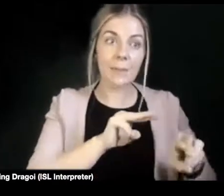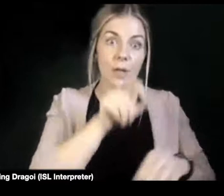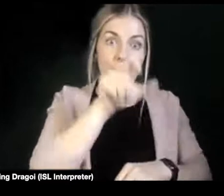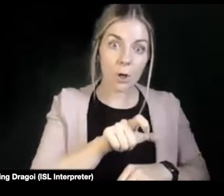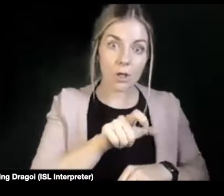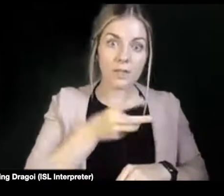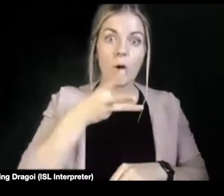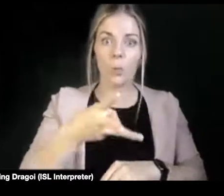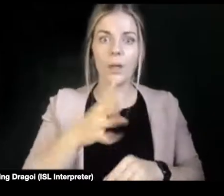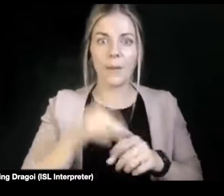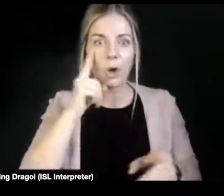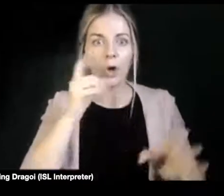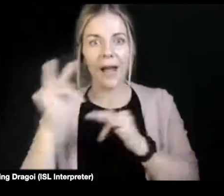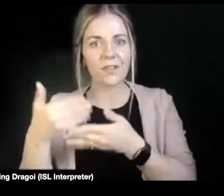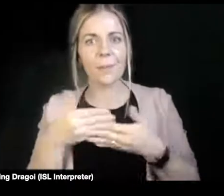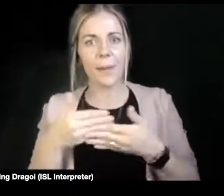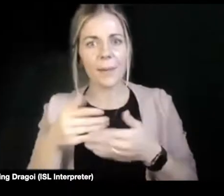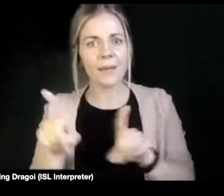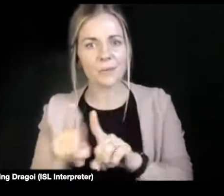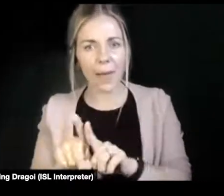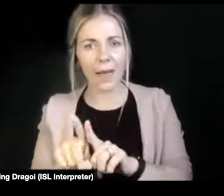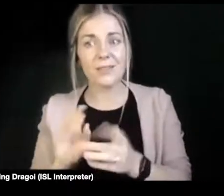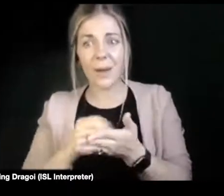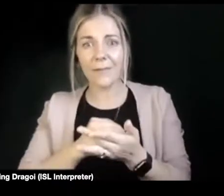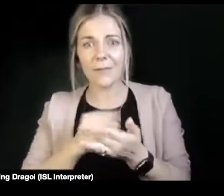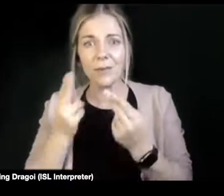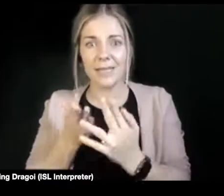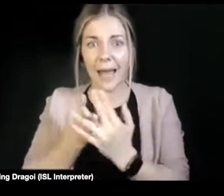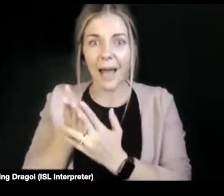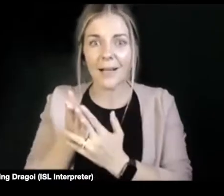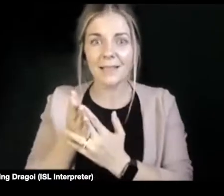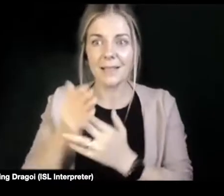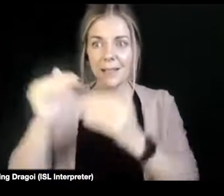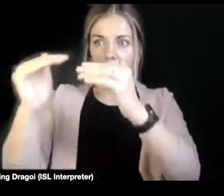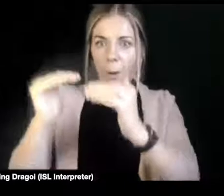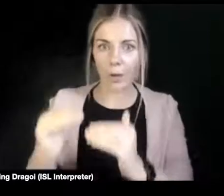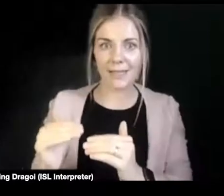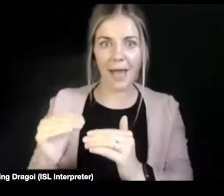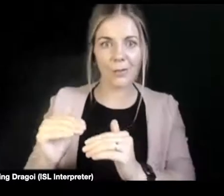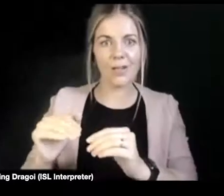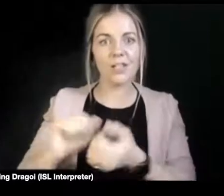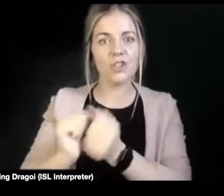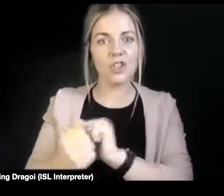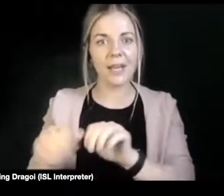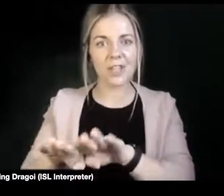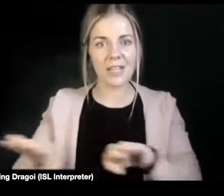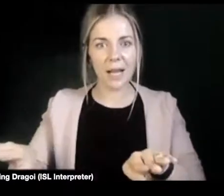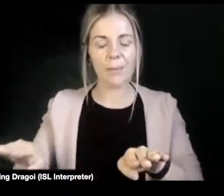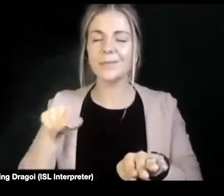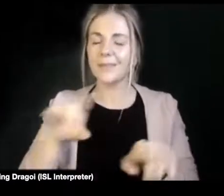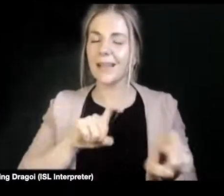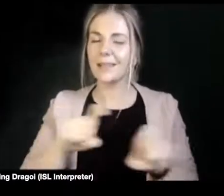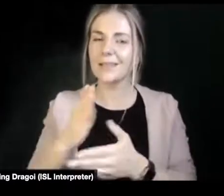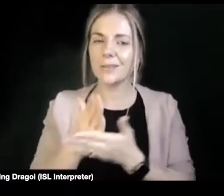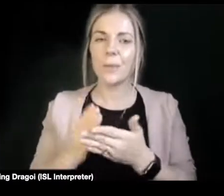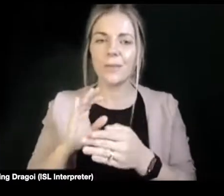babies as well. You know, so these are the kind of challenges that we're still facing. And that's why I'm quite involved in the whole